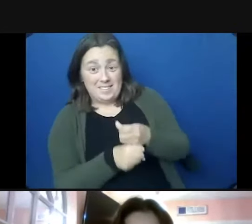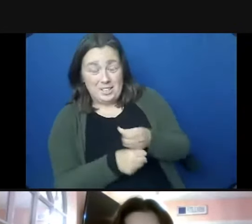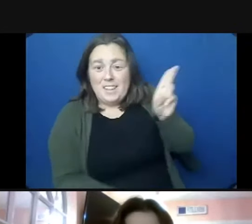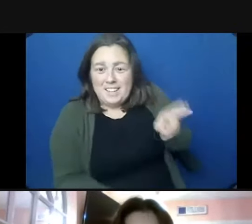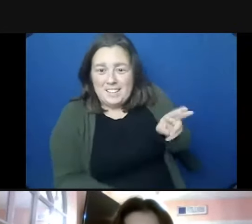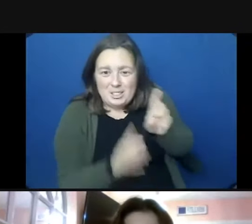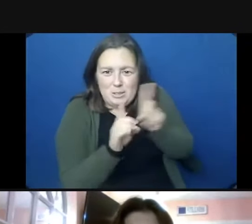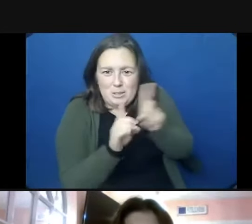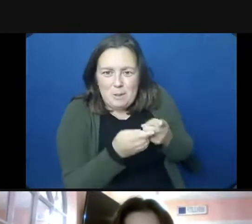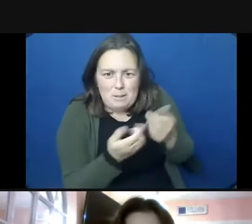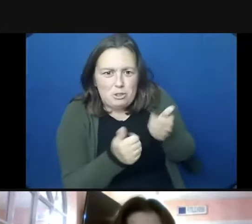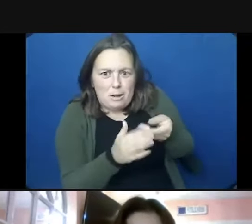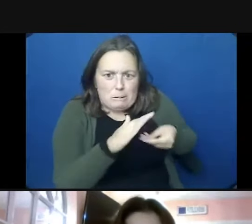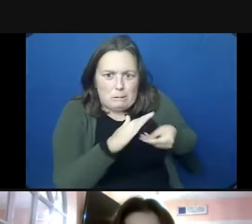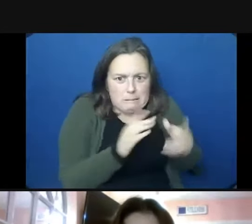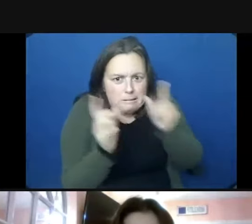try to vote for the year.